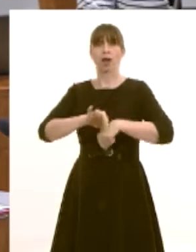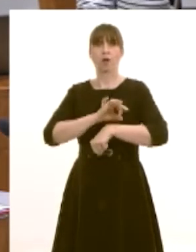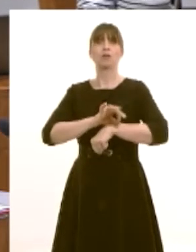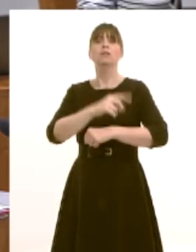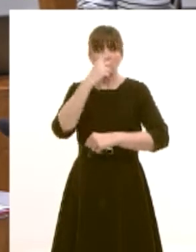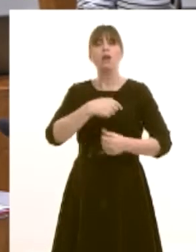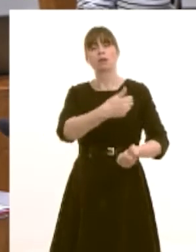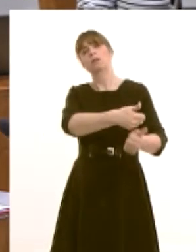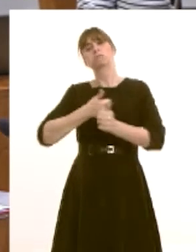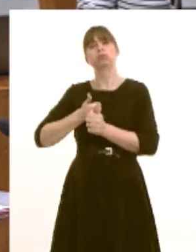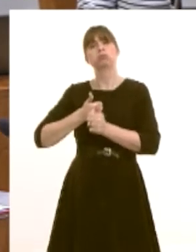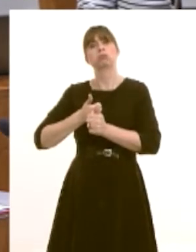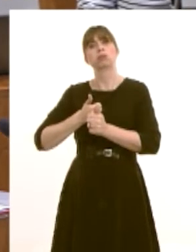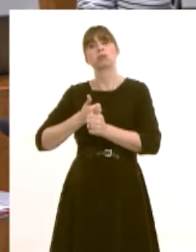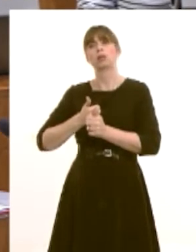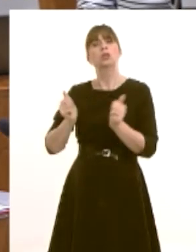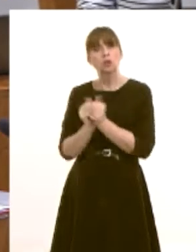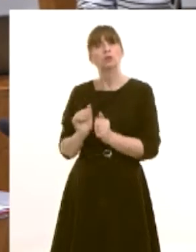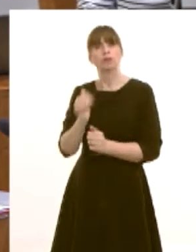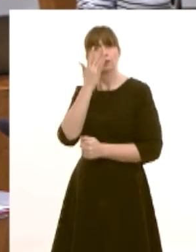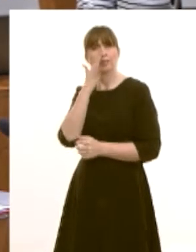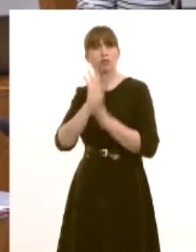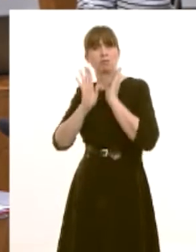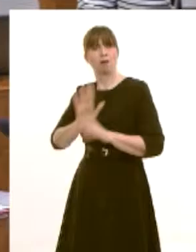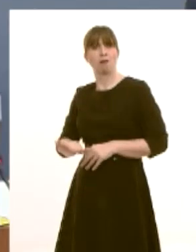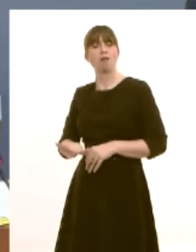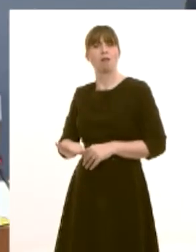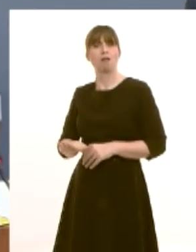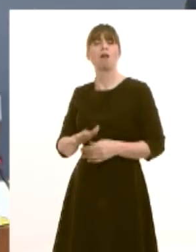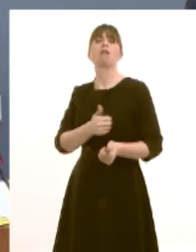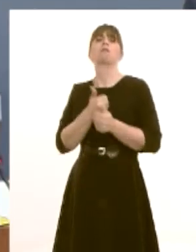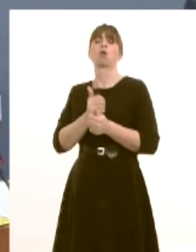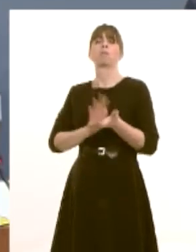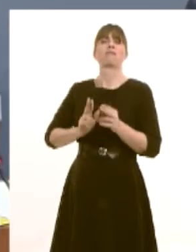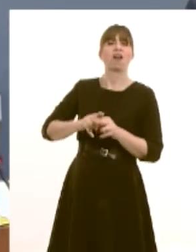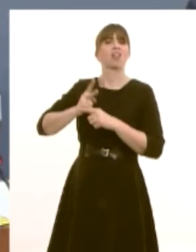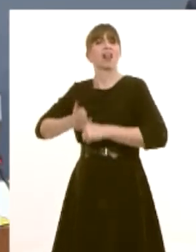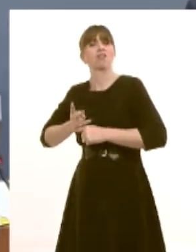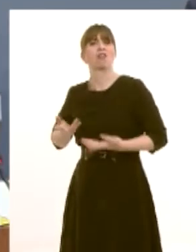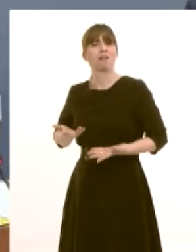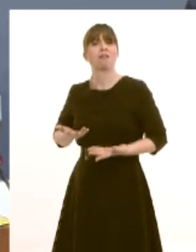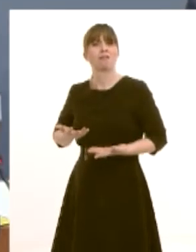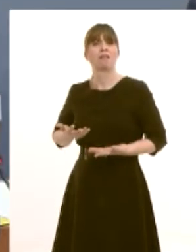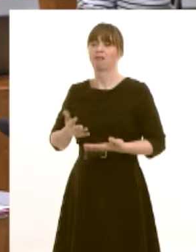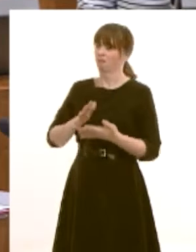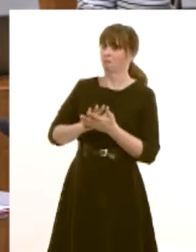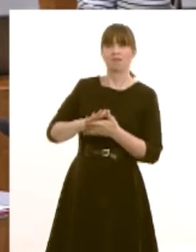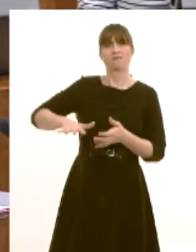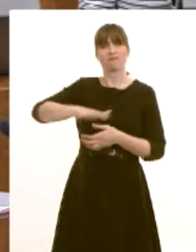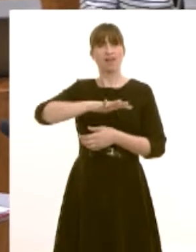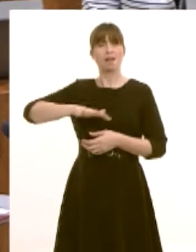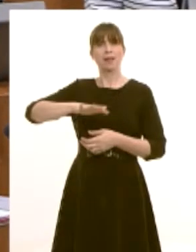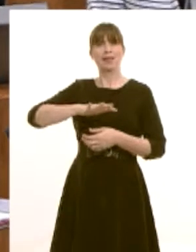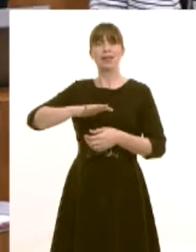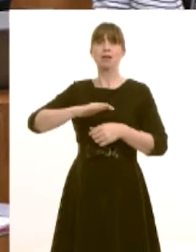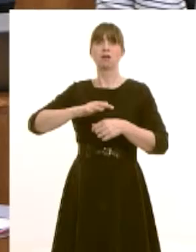the child or young person and also for the carer or parent and in that way of course the support for families both within hours and